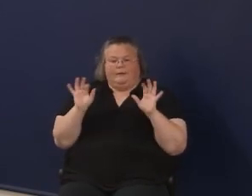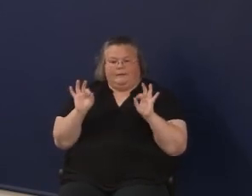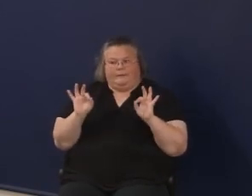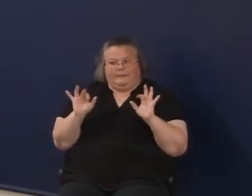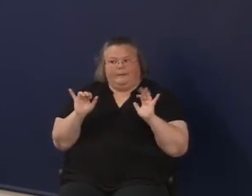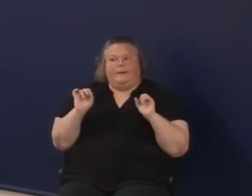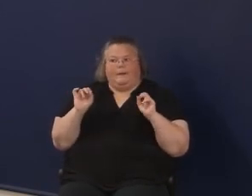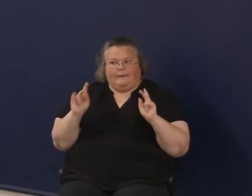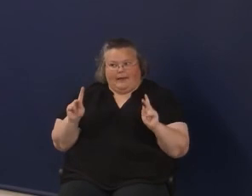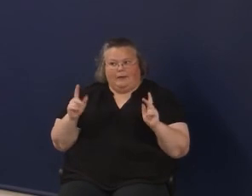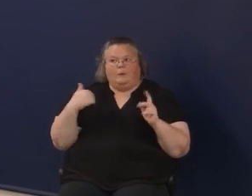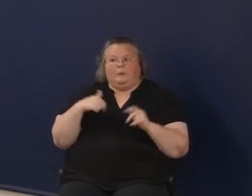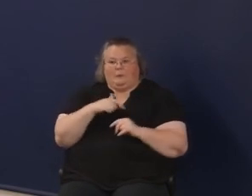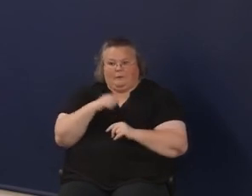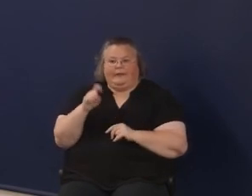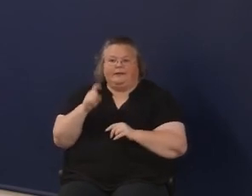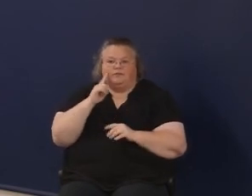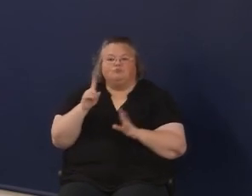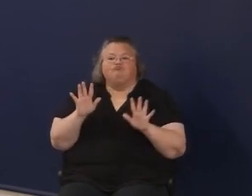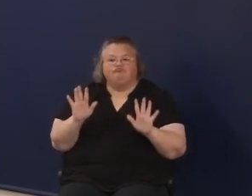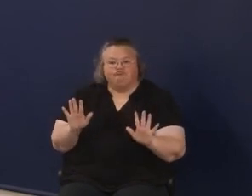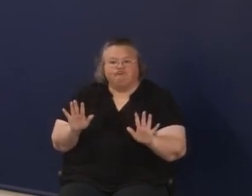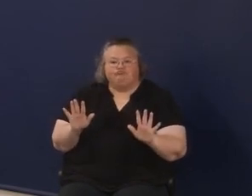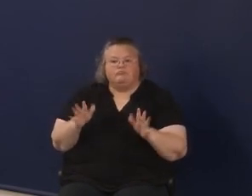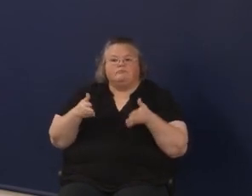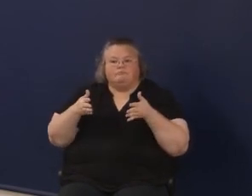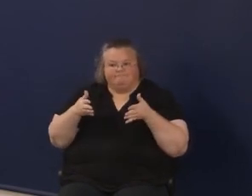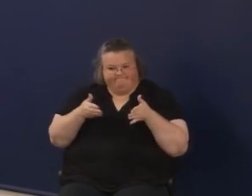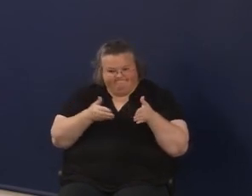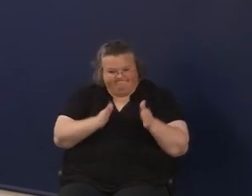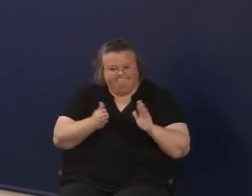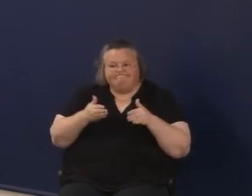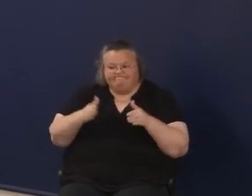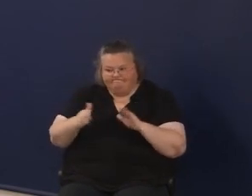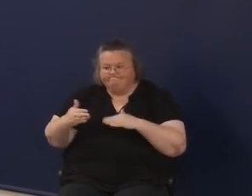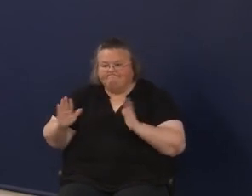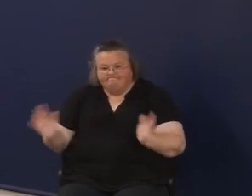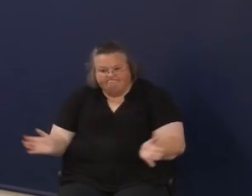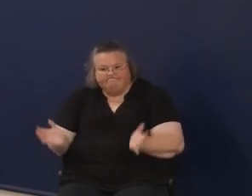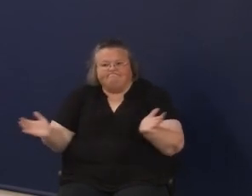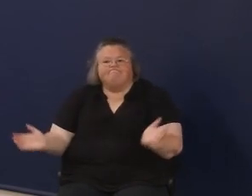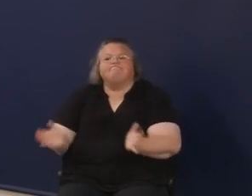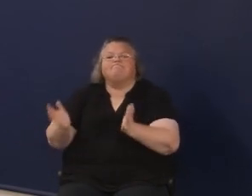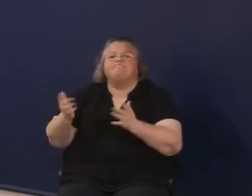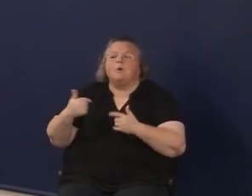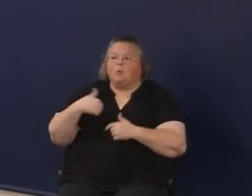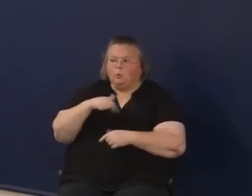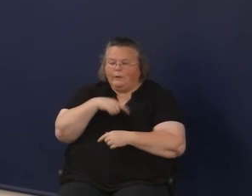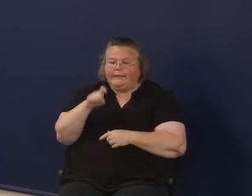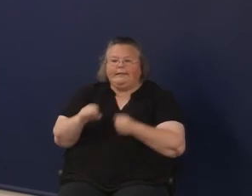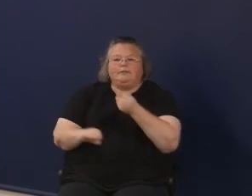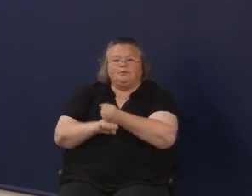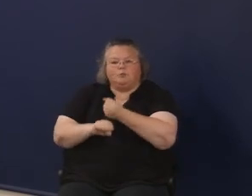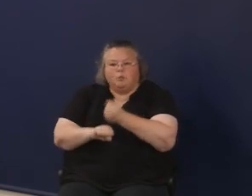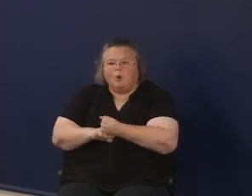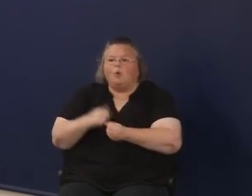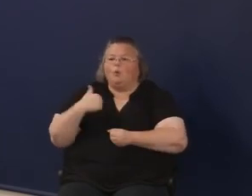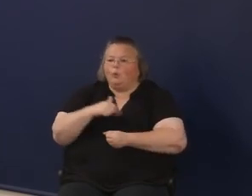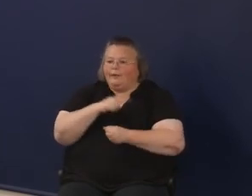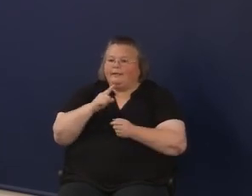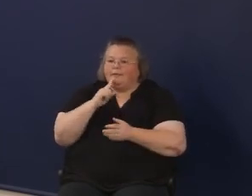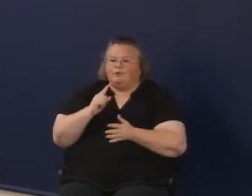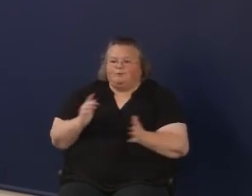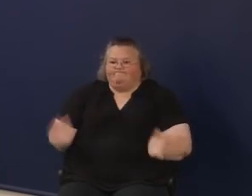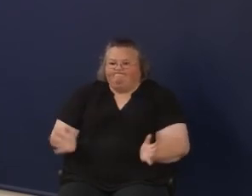these macro level roles that we have is how do we work to be in support and accelerator of